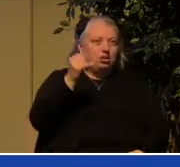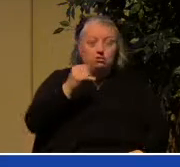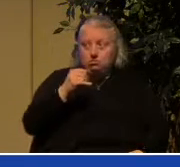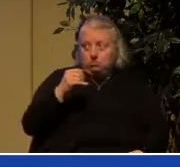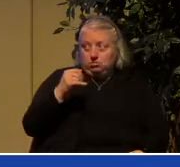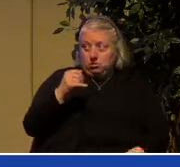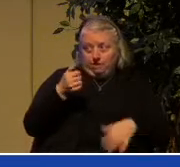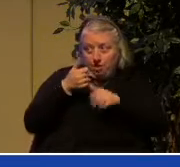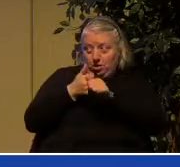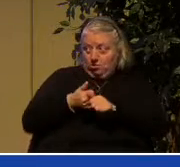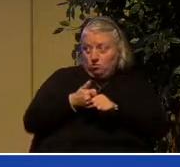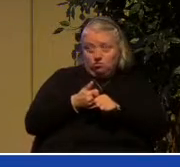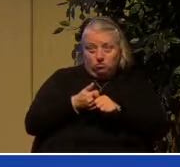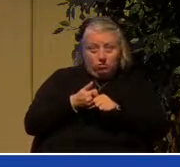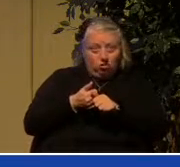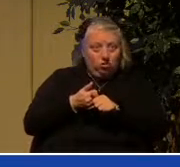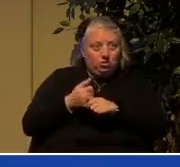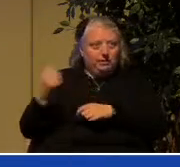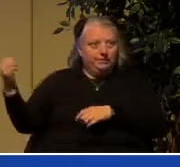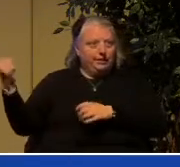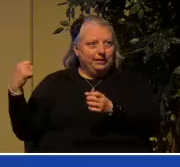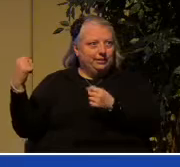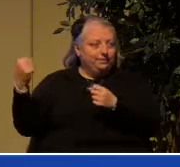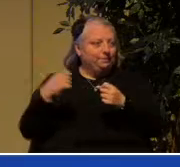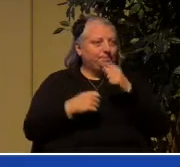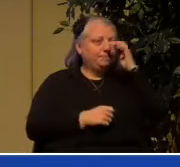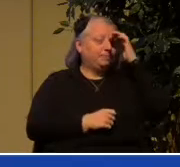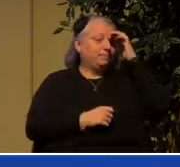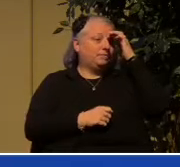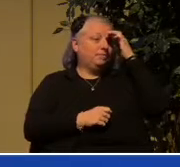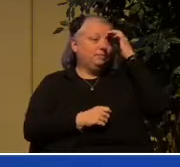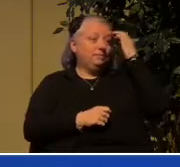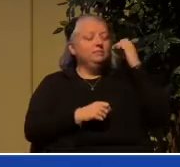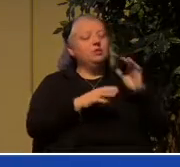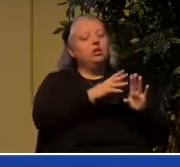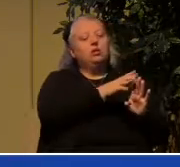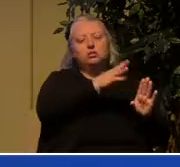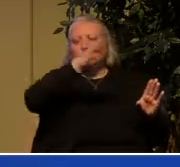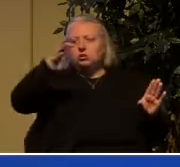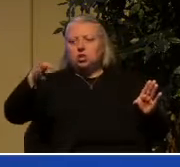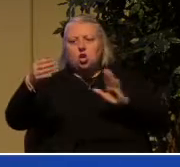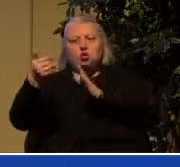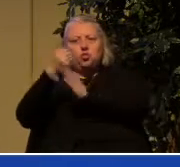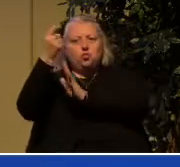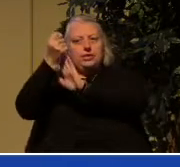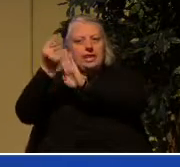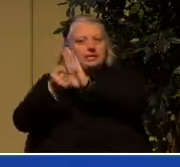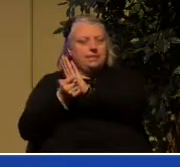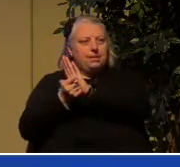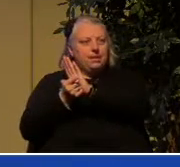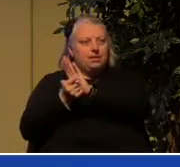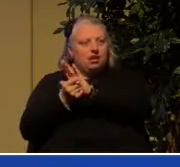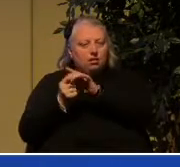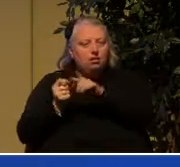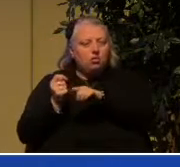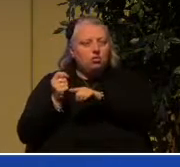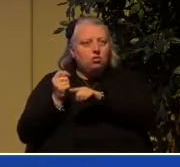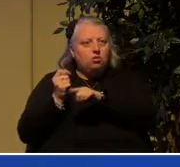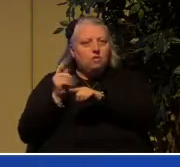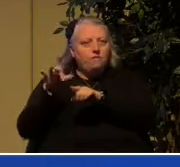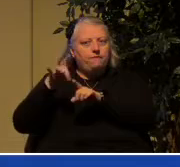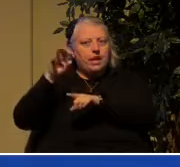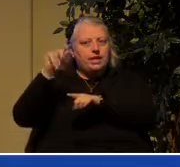Yes. Now, when you get to the New Testament, you discover that Abraham's descendant is who?